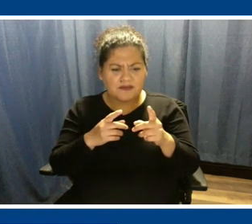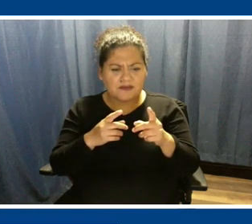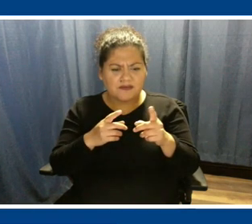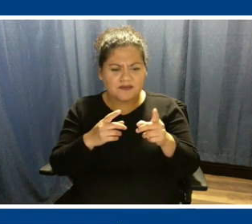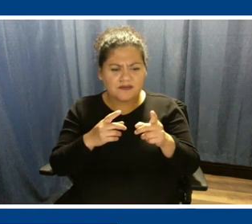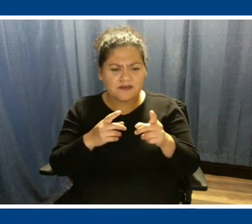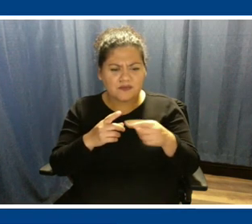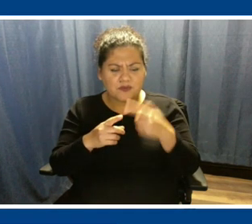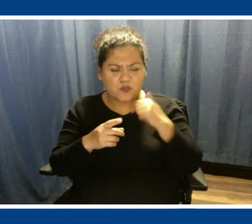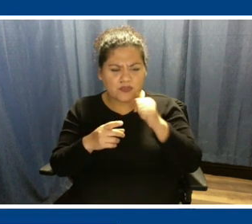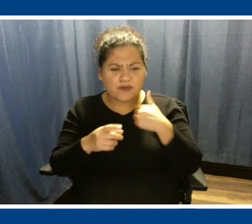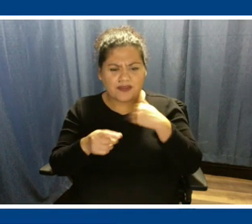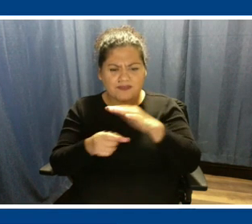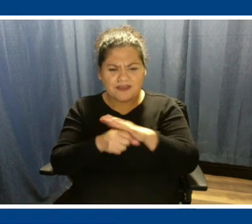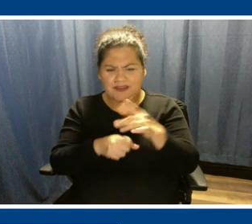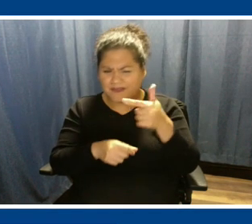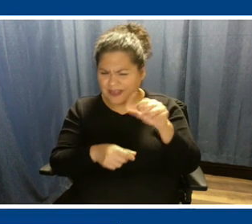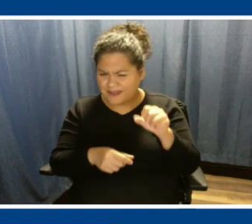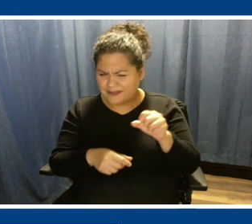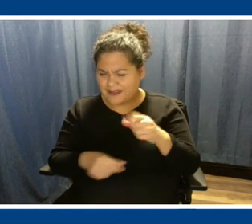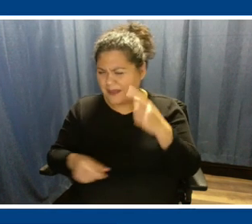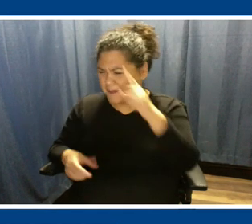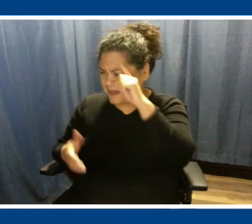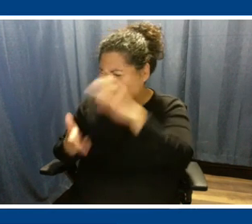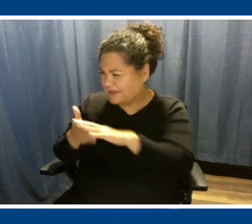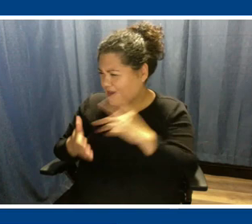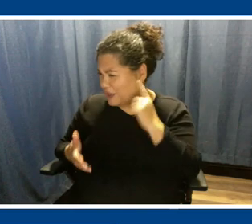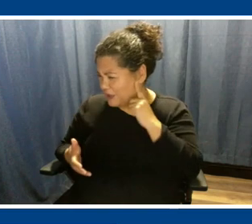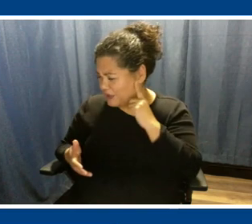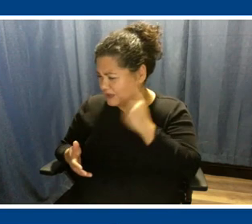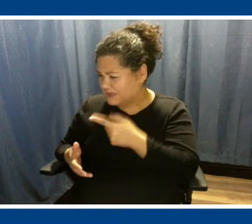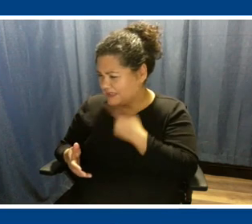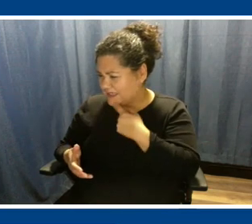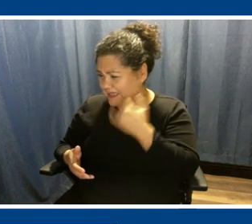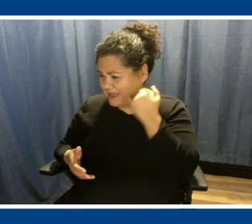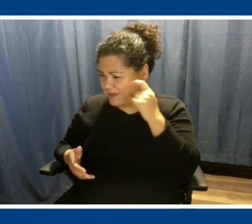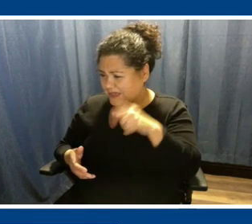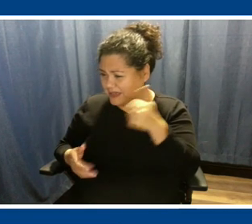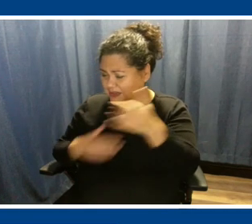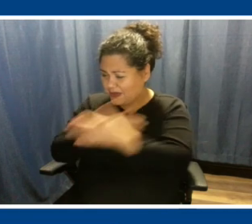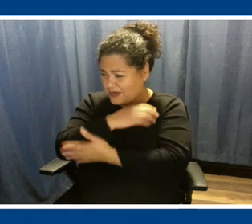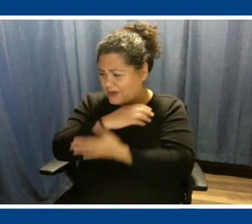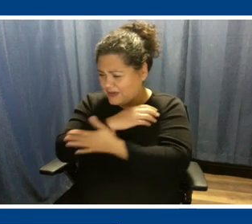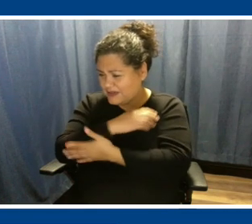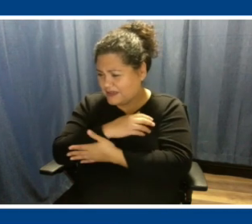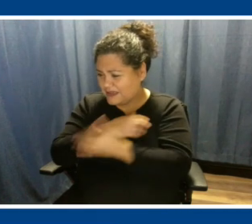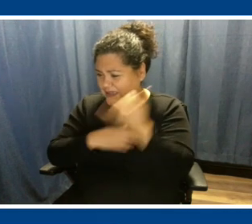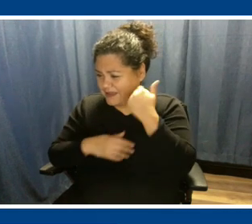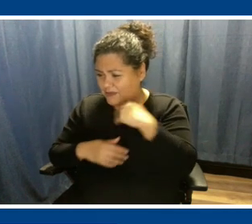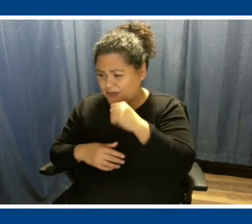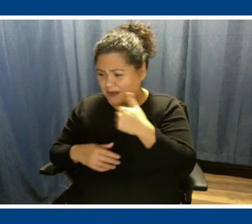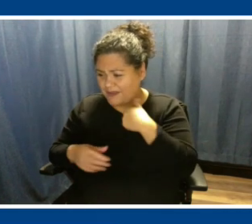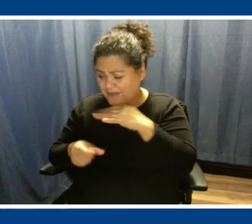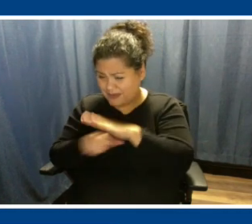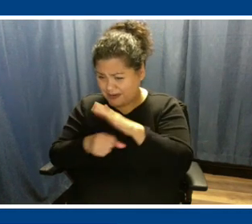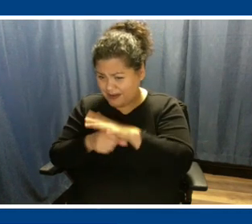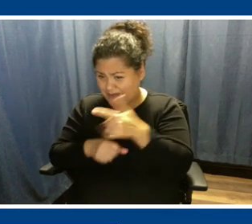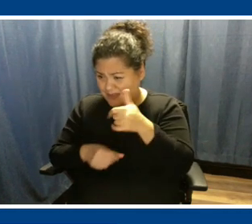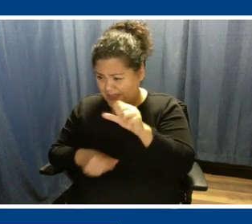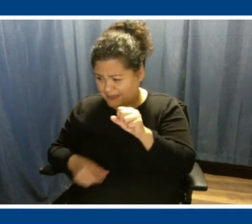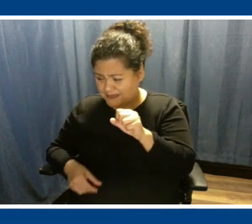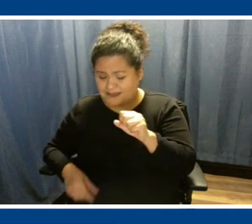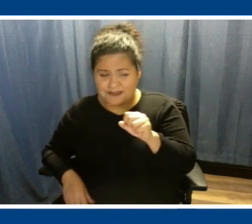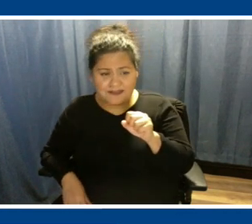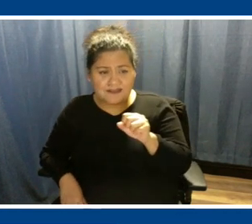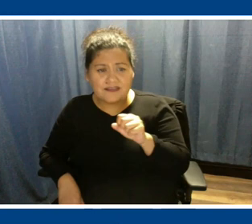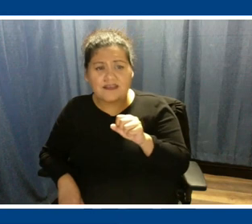I believe I heard the question was if we were going to need other countries, if we didn't have enough gas. So,